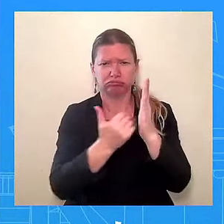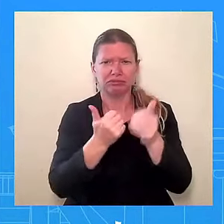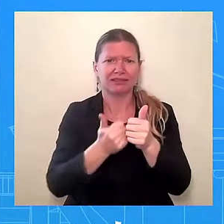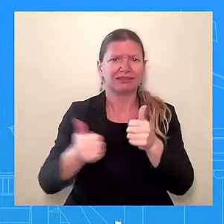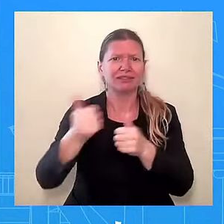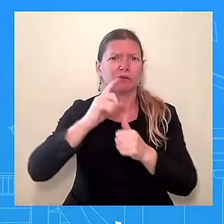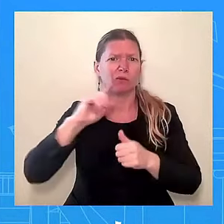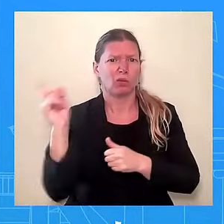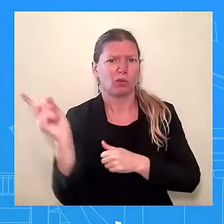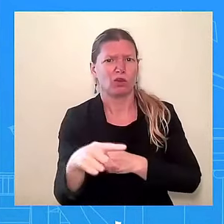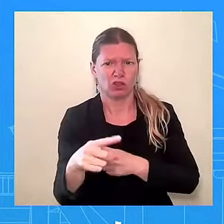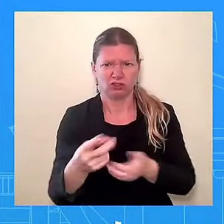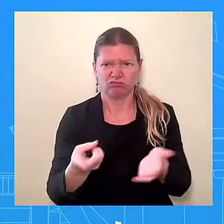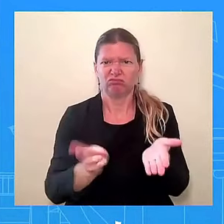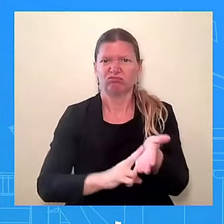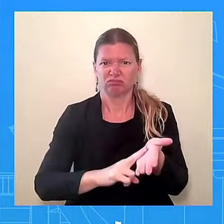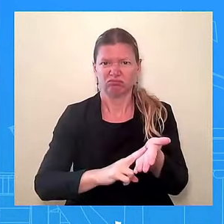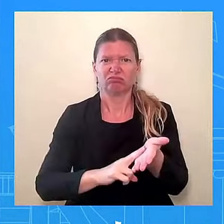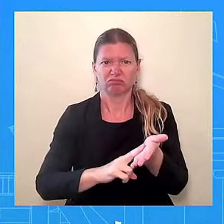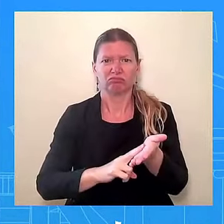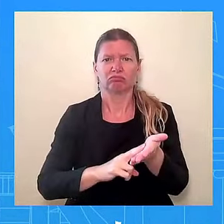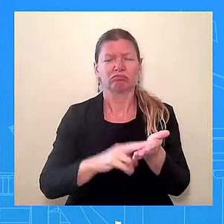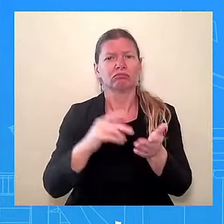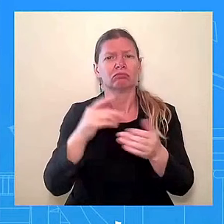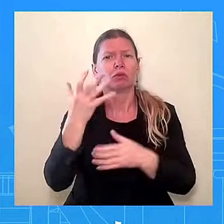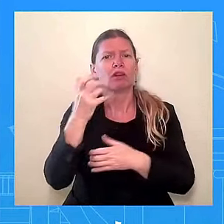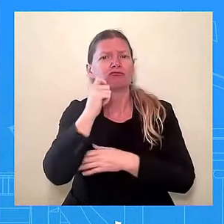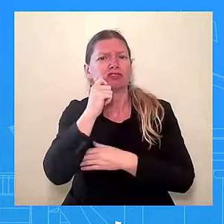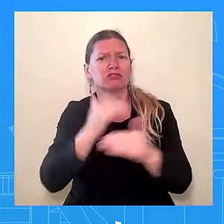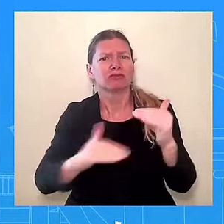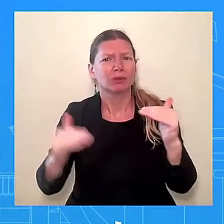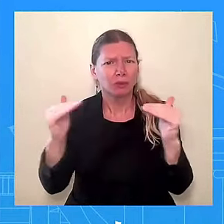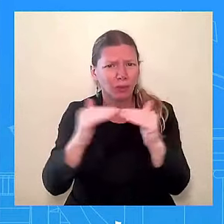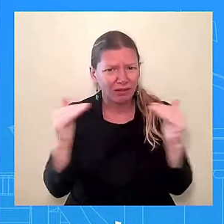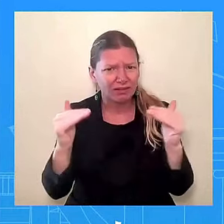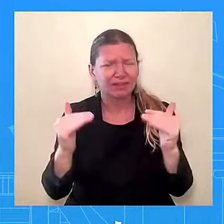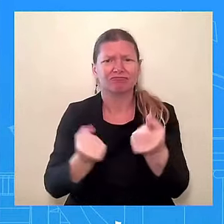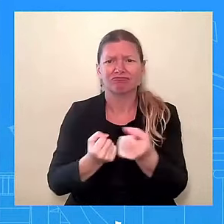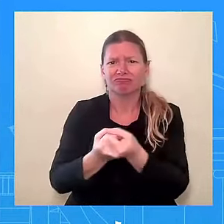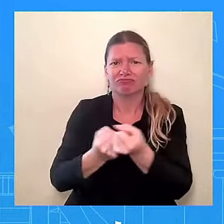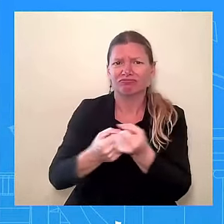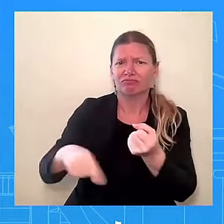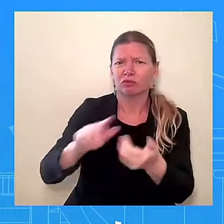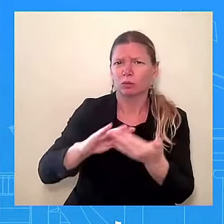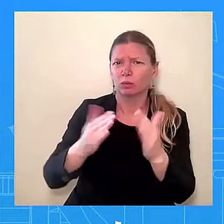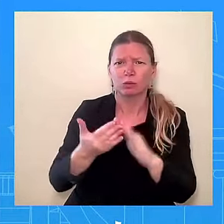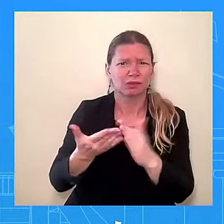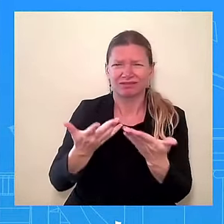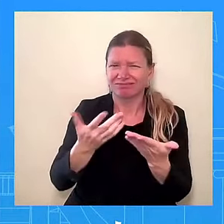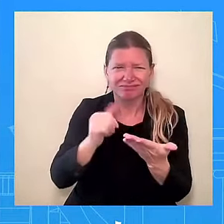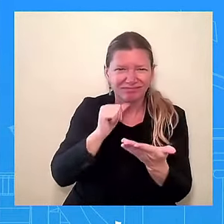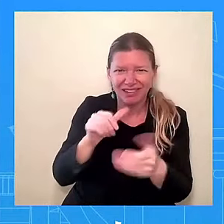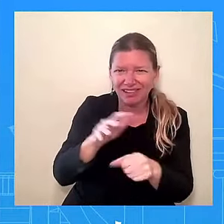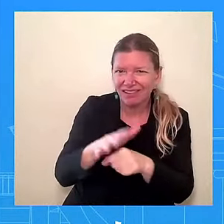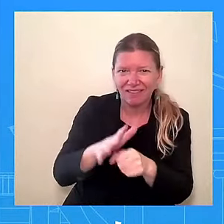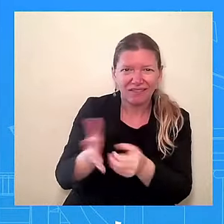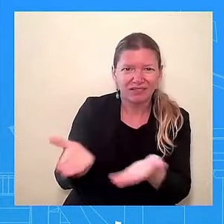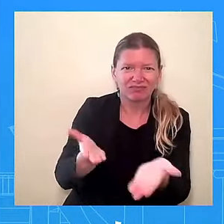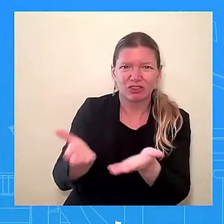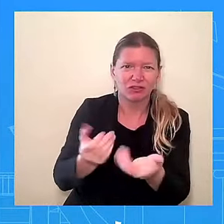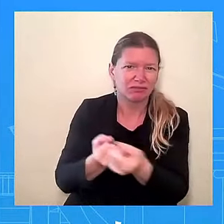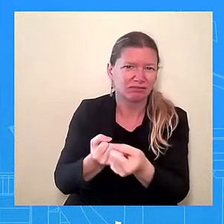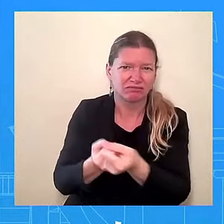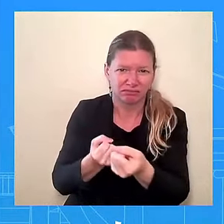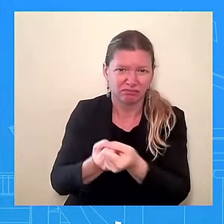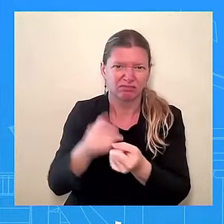this financial assistance is not compensation for anyone's loss or the pain endured, but it is an acknowledgement by the Department. And our